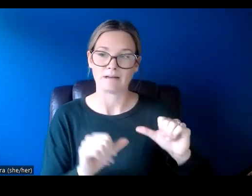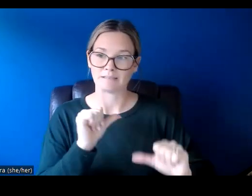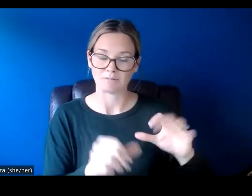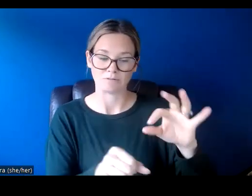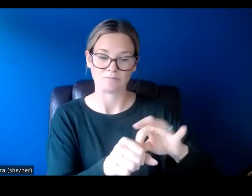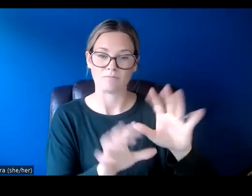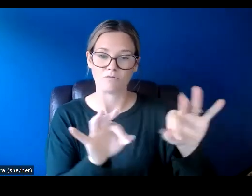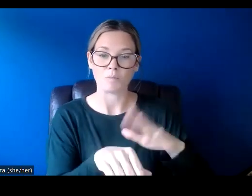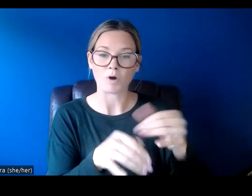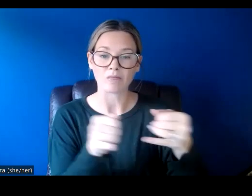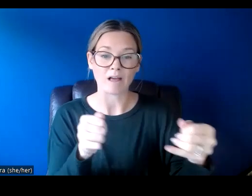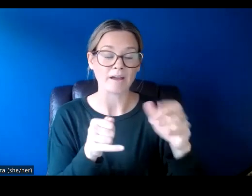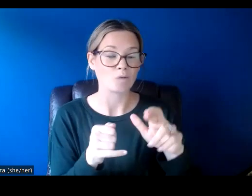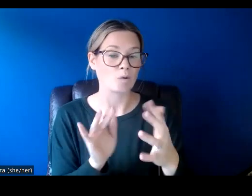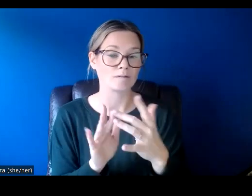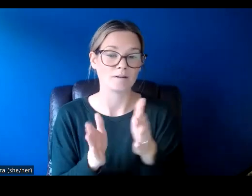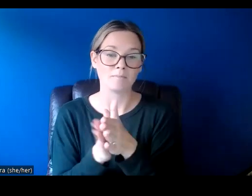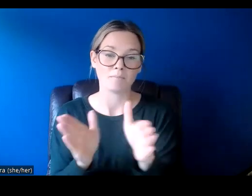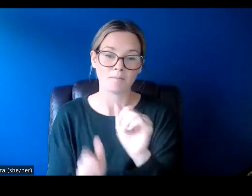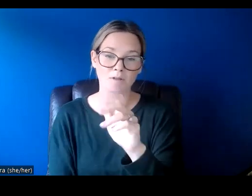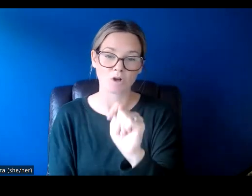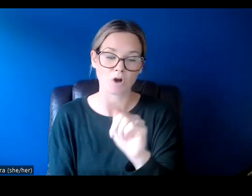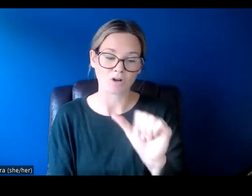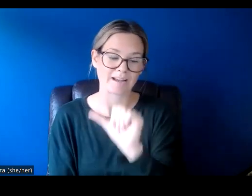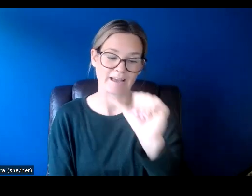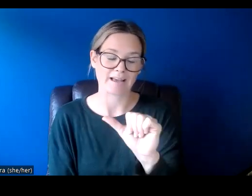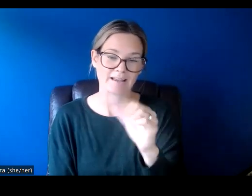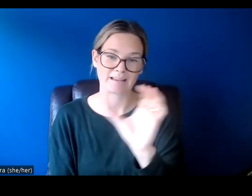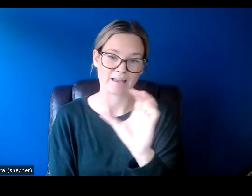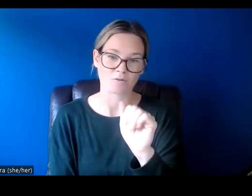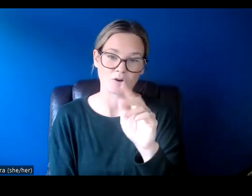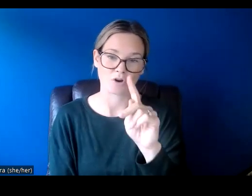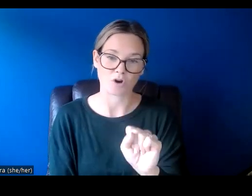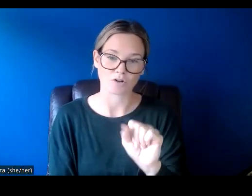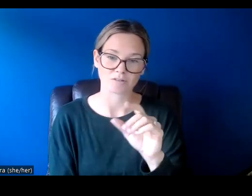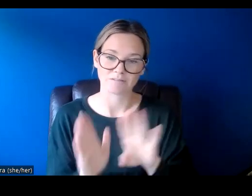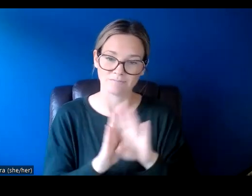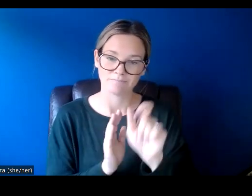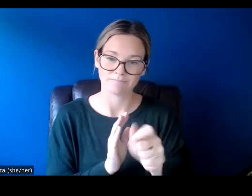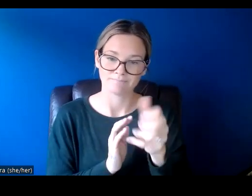or you can reach out to Public Art at CalgaryArtsDevelopment.com.